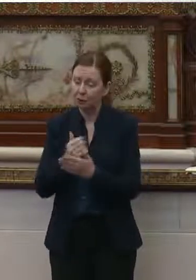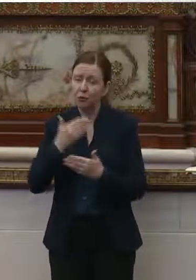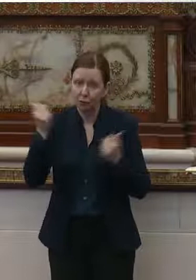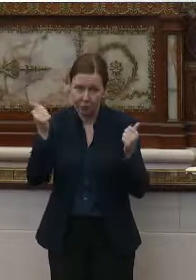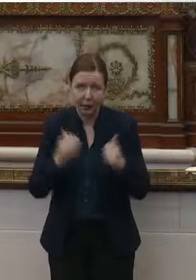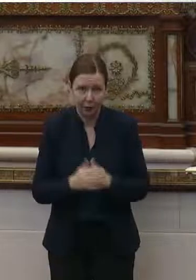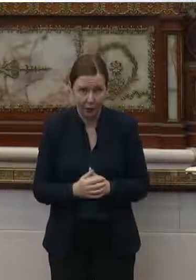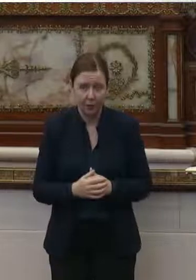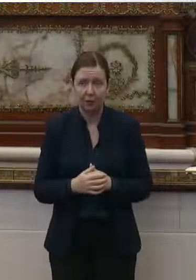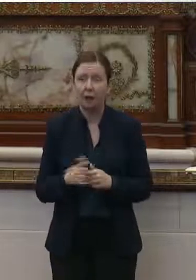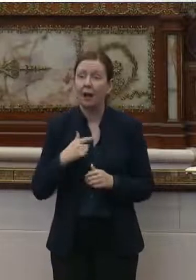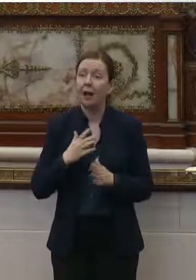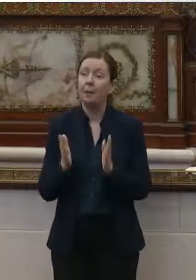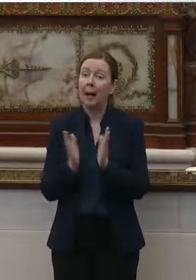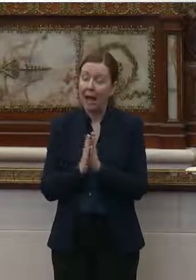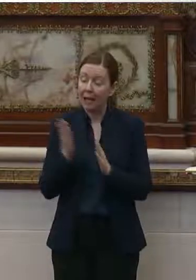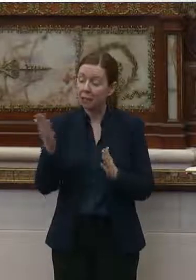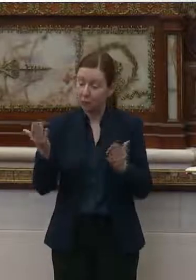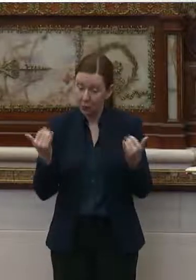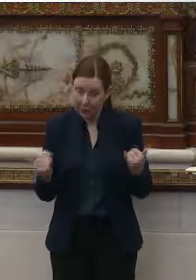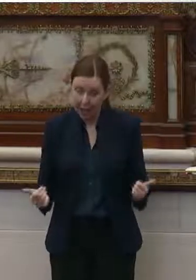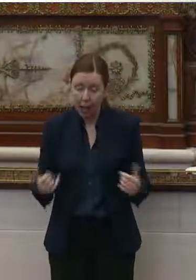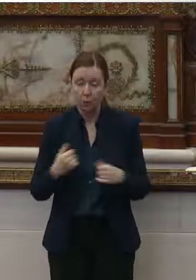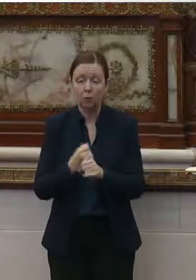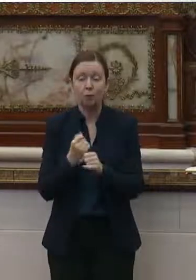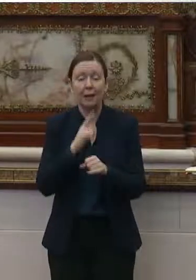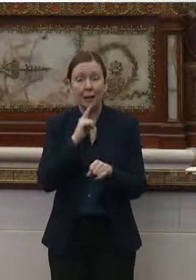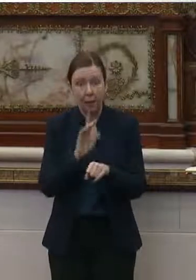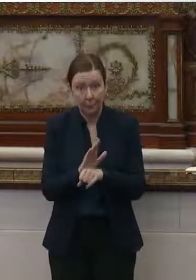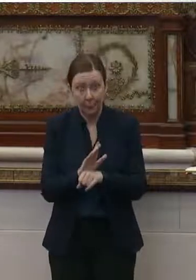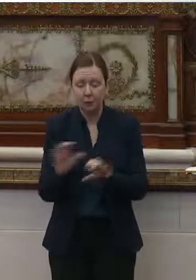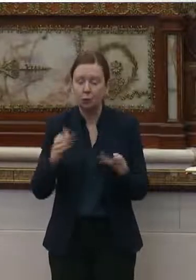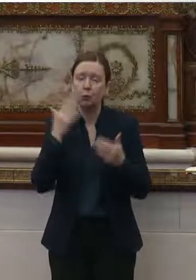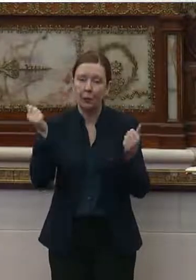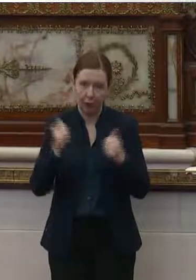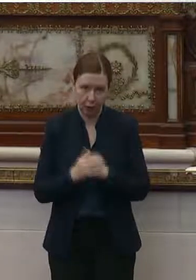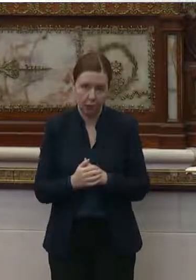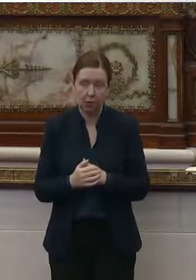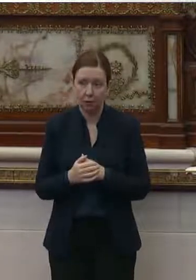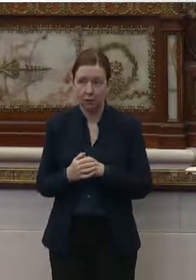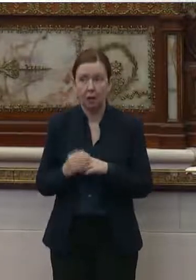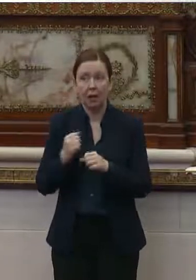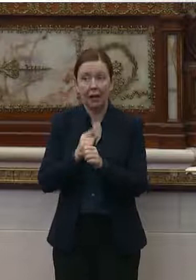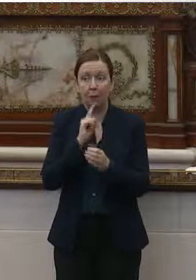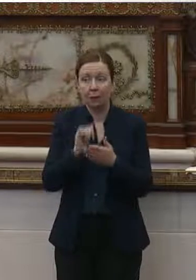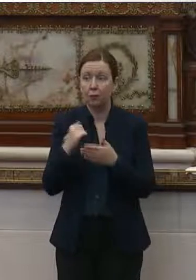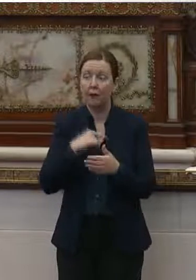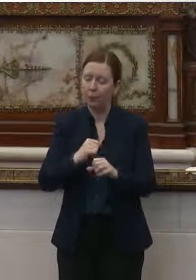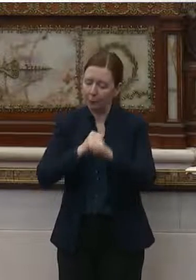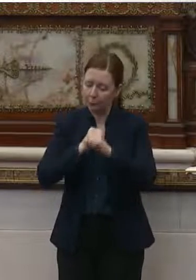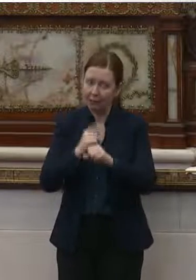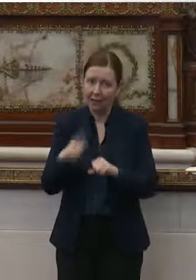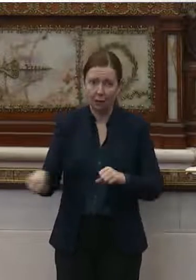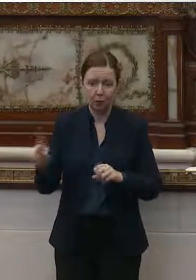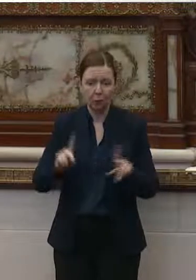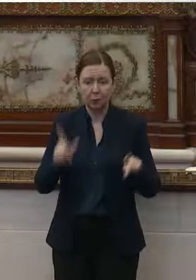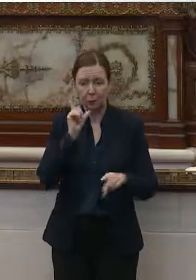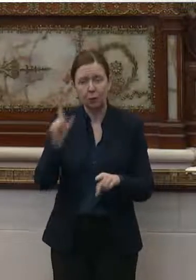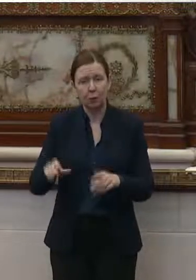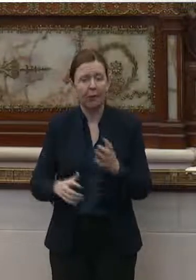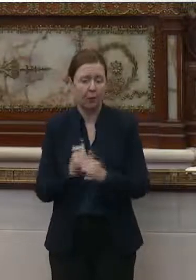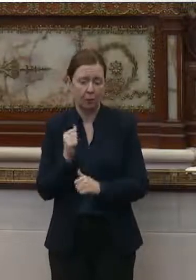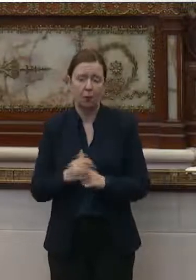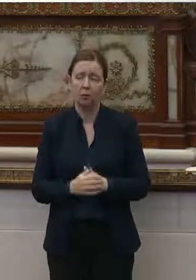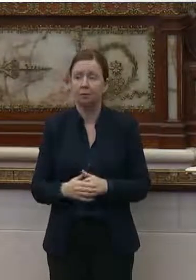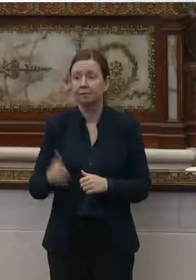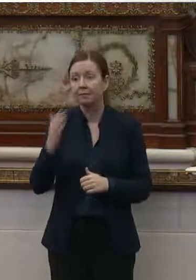I'm asking you now to make a commitment to do better and make sure we protect those who need it the